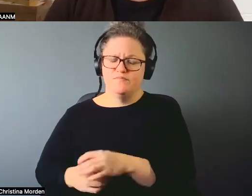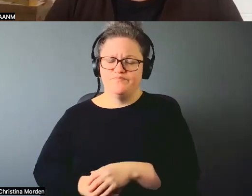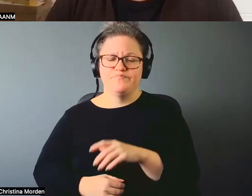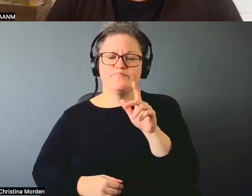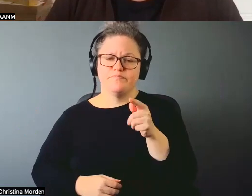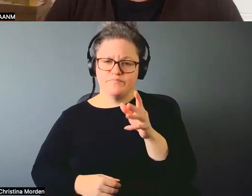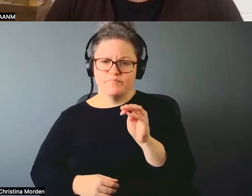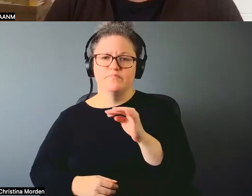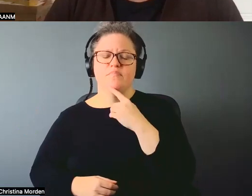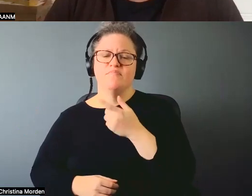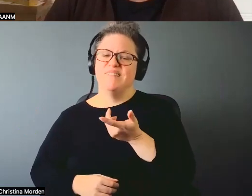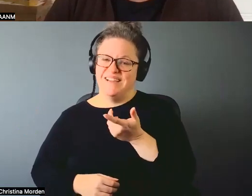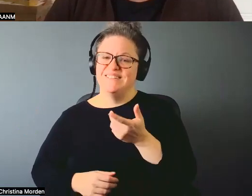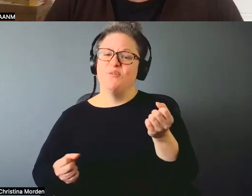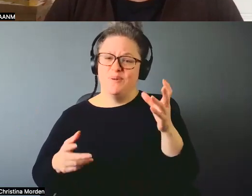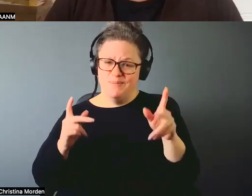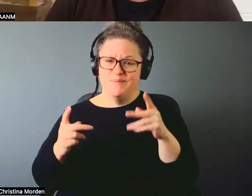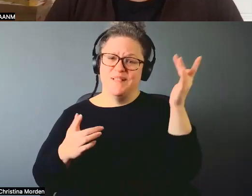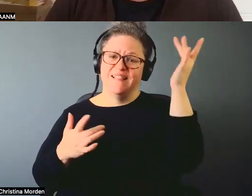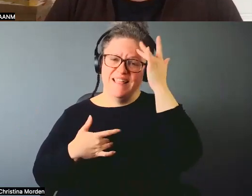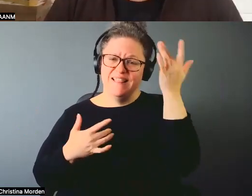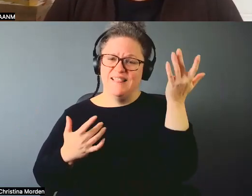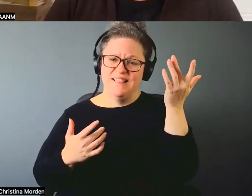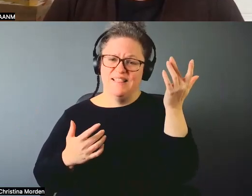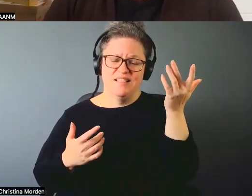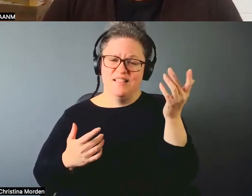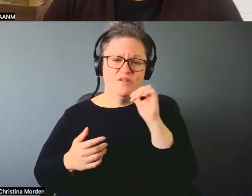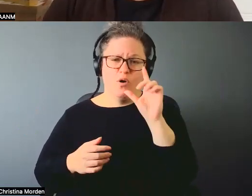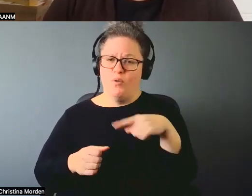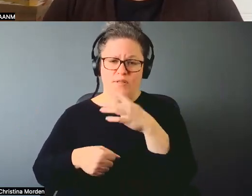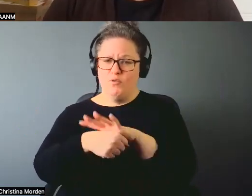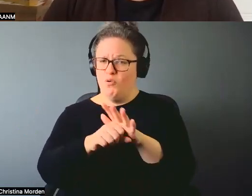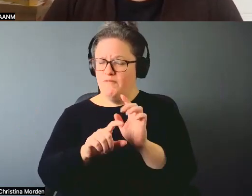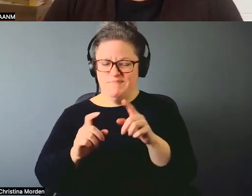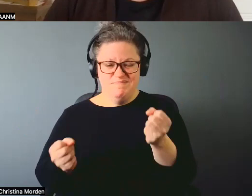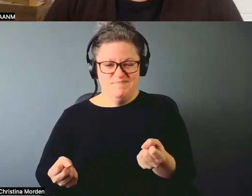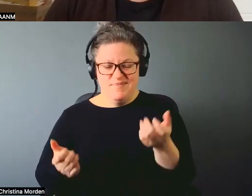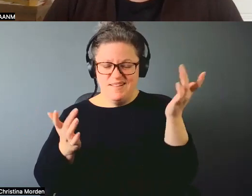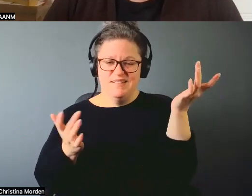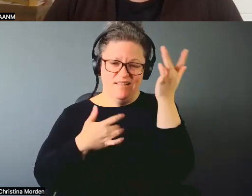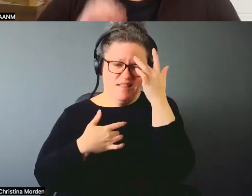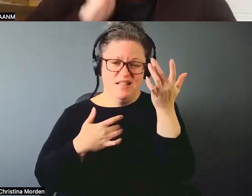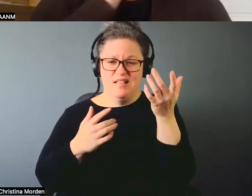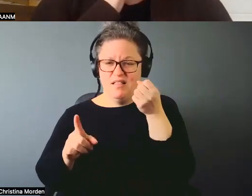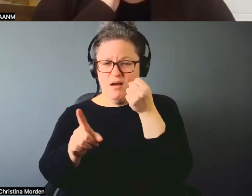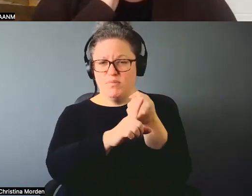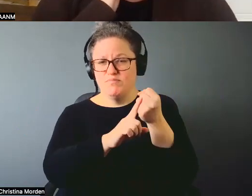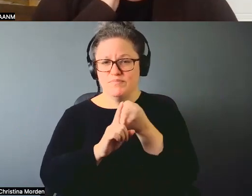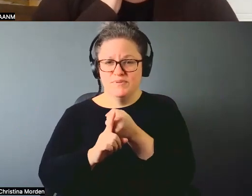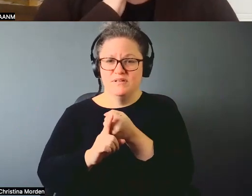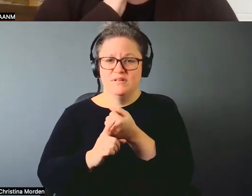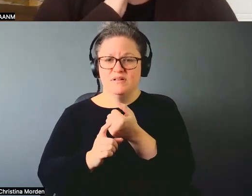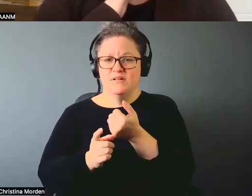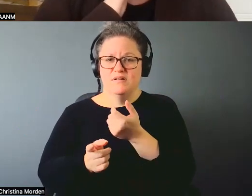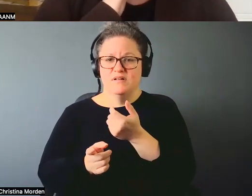now with so many people ill of, you know, everything, like not just COVID, but, you know, I, I'm not going